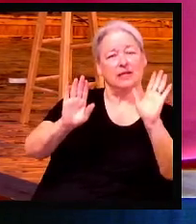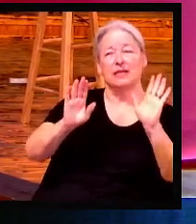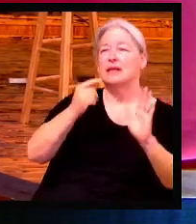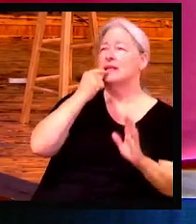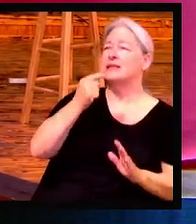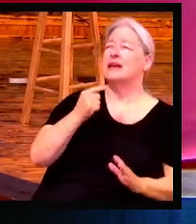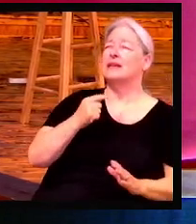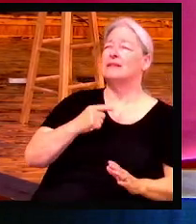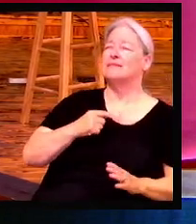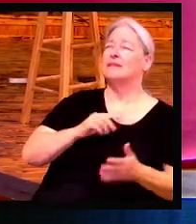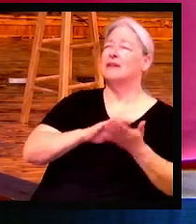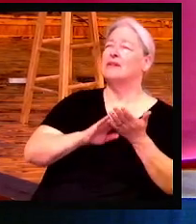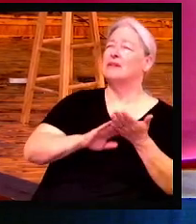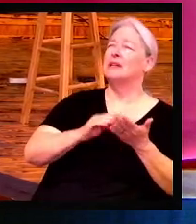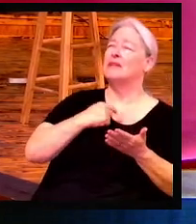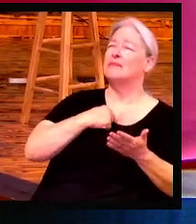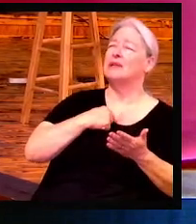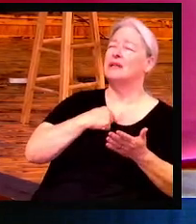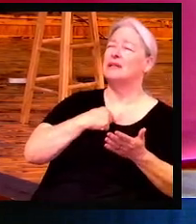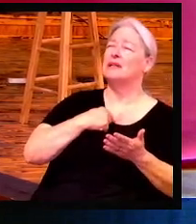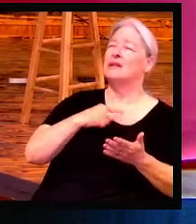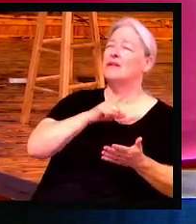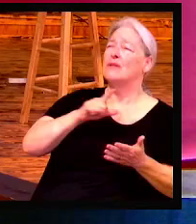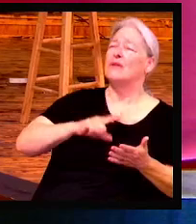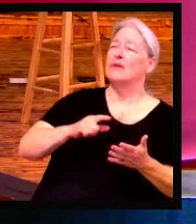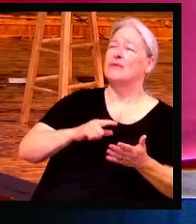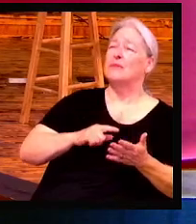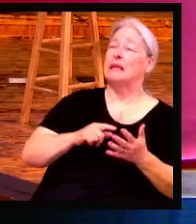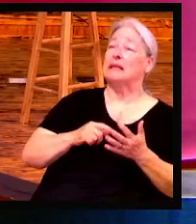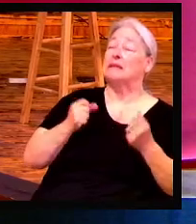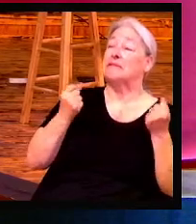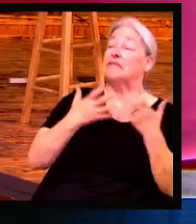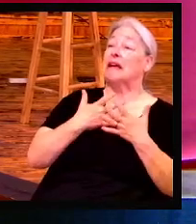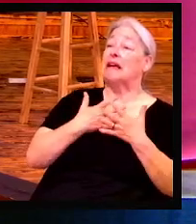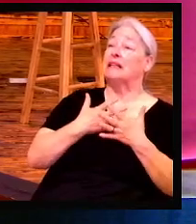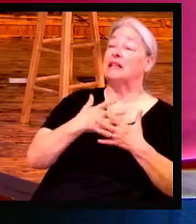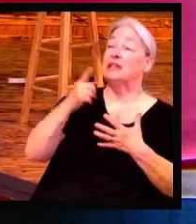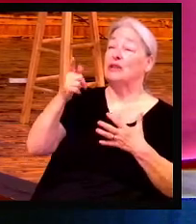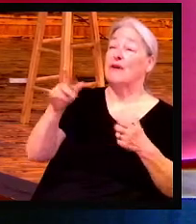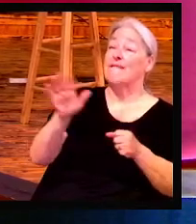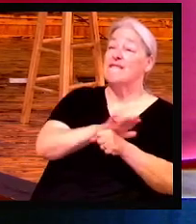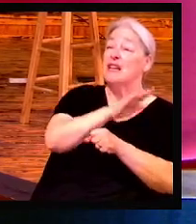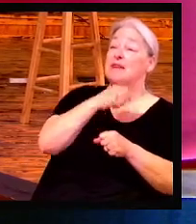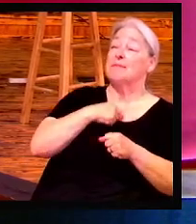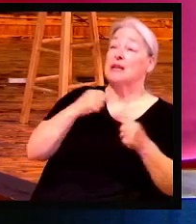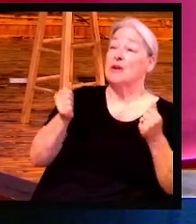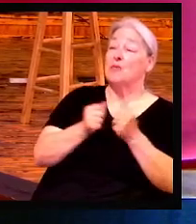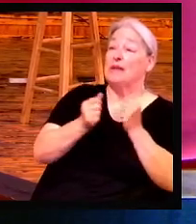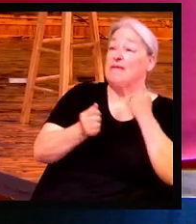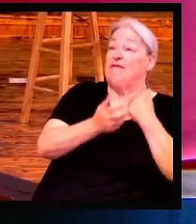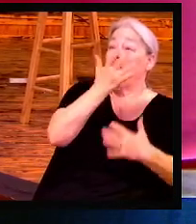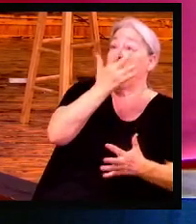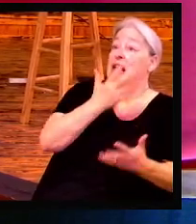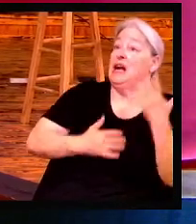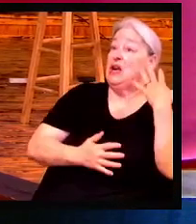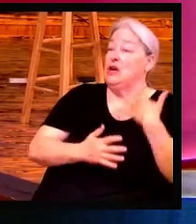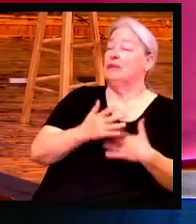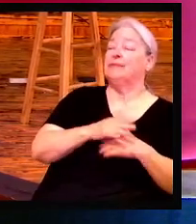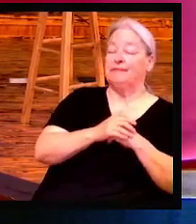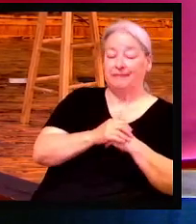And would you fill me up with your fire and your boldness? And God will answer that prayer. He loves to answer that prayer. If you believe that, say amen.